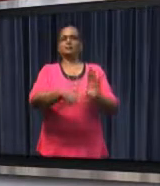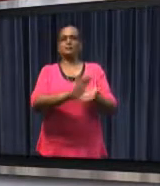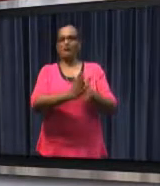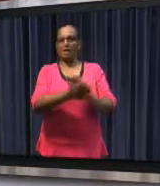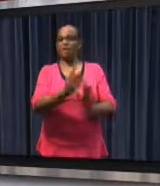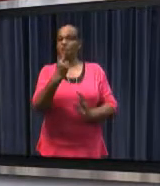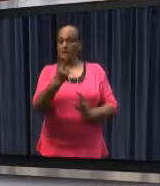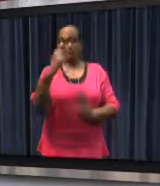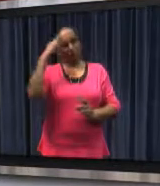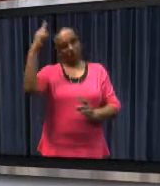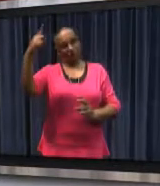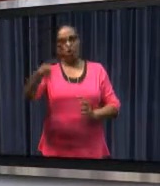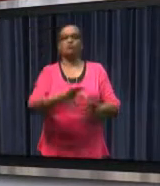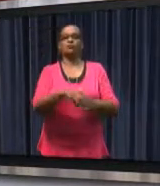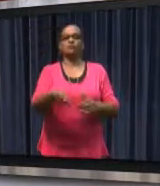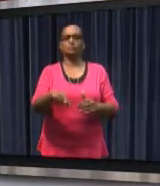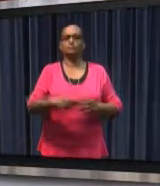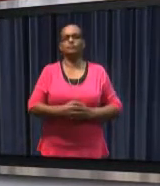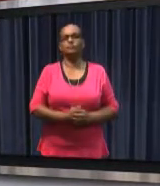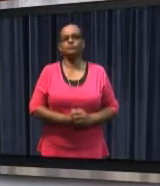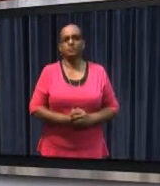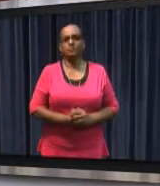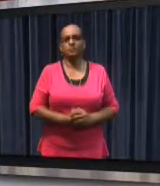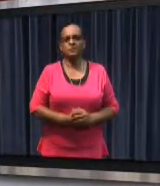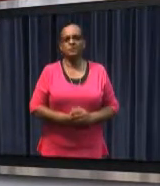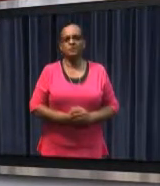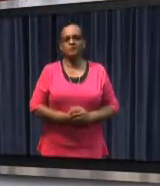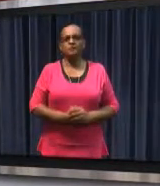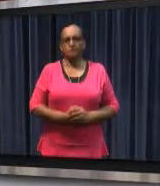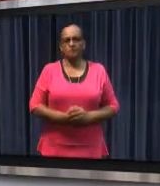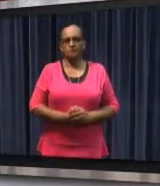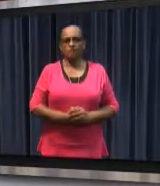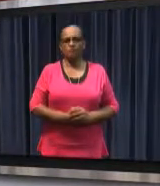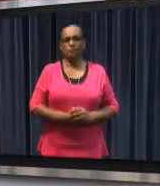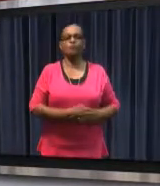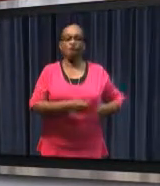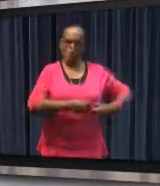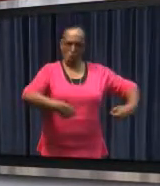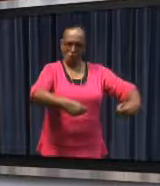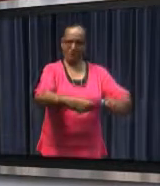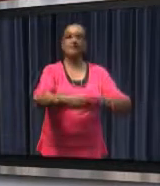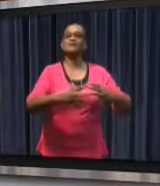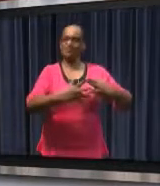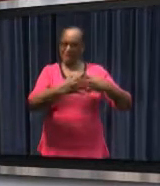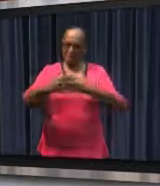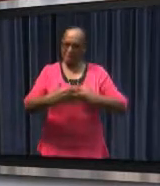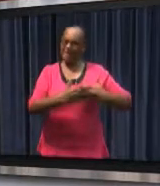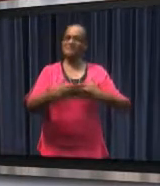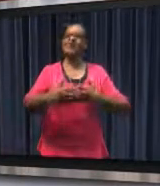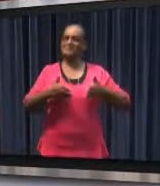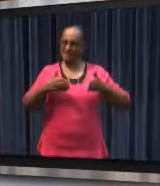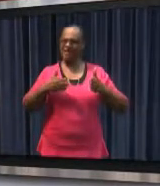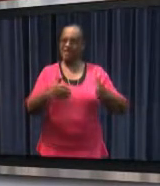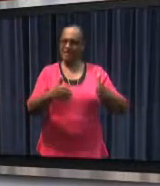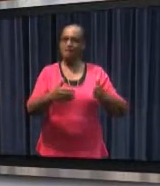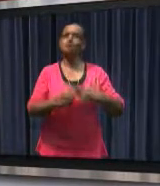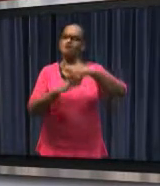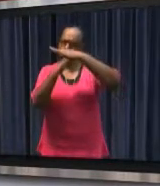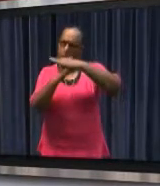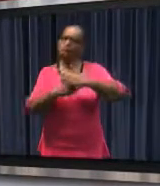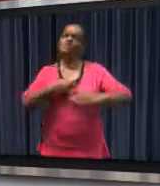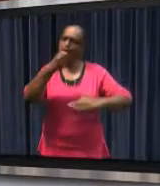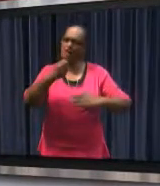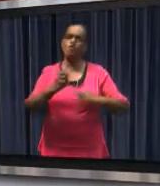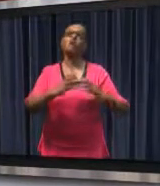actions of these fellow believers the organization of American states has committed